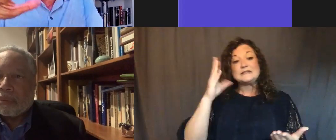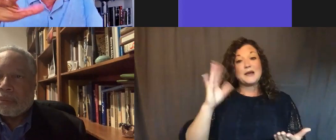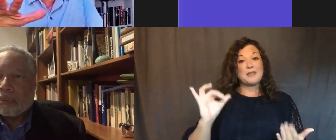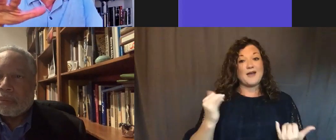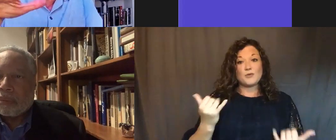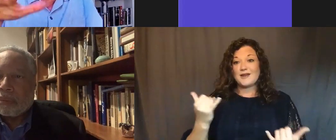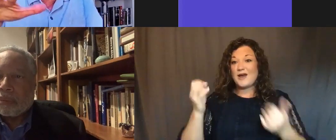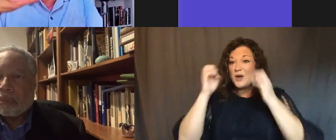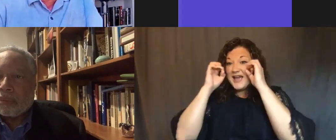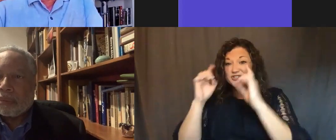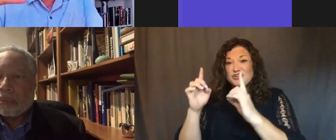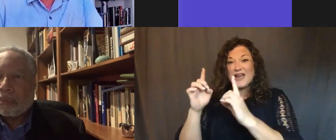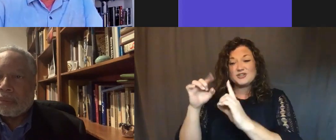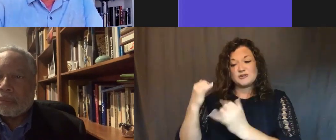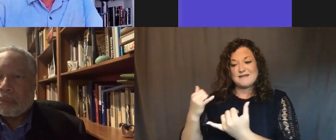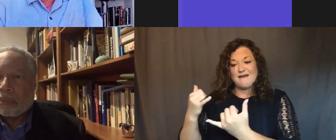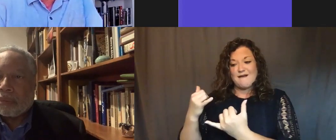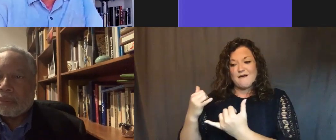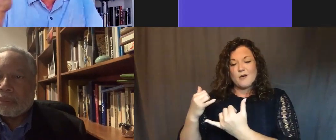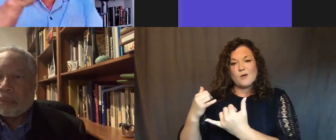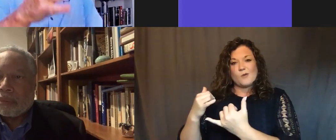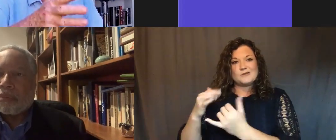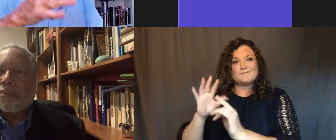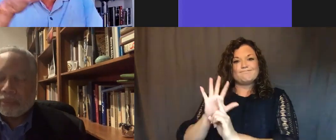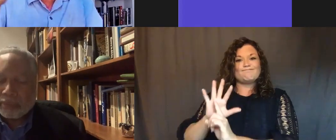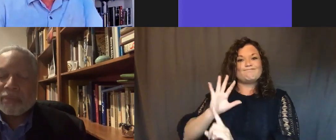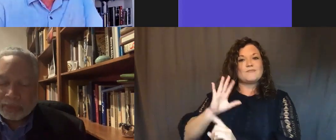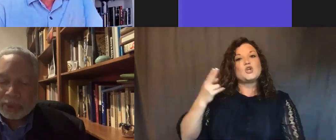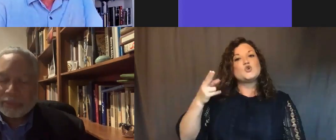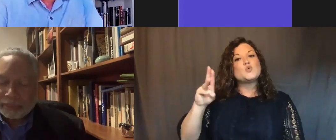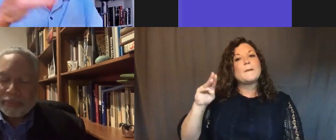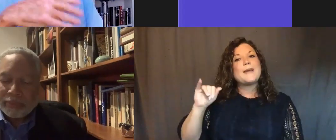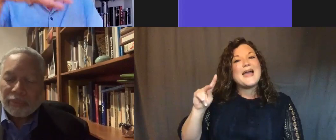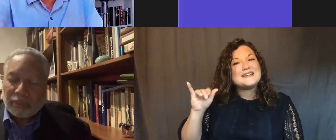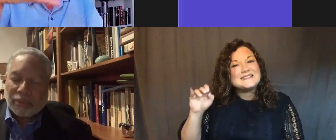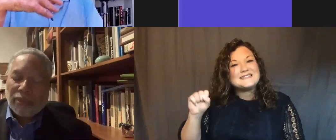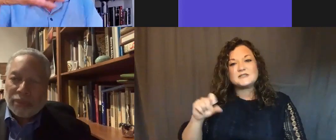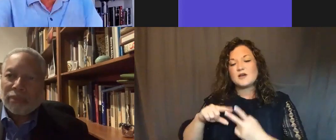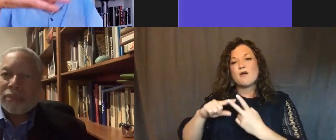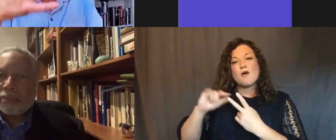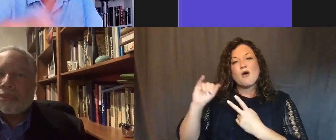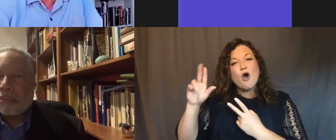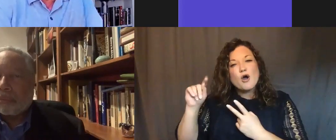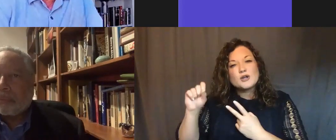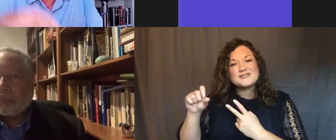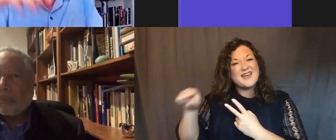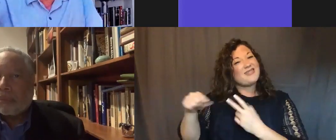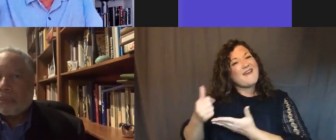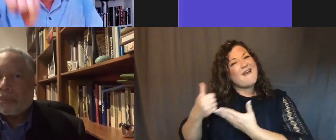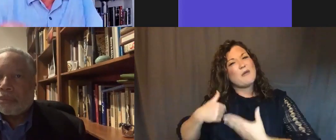education is getting away from humanities, the arts, the things that tell us how to relate to one another.